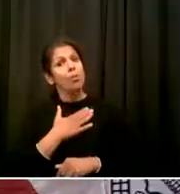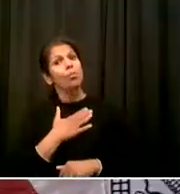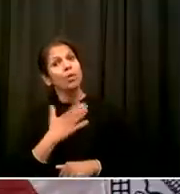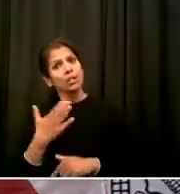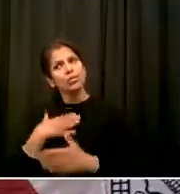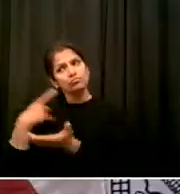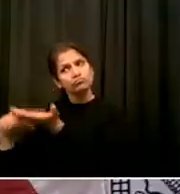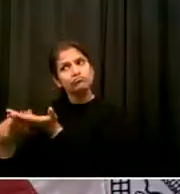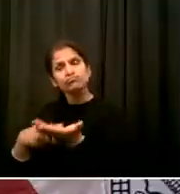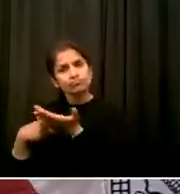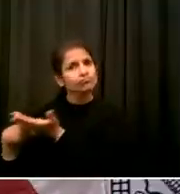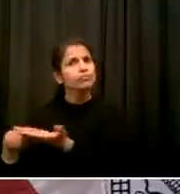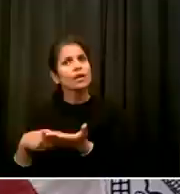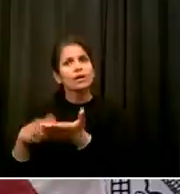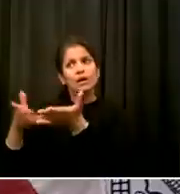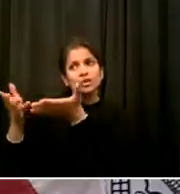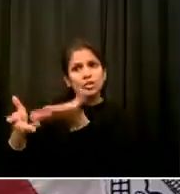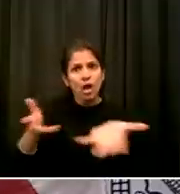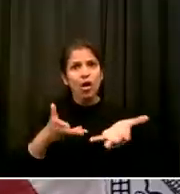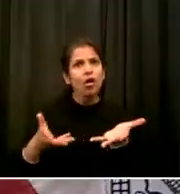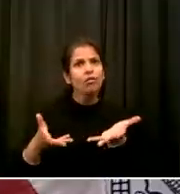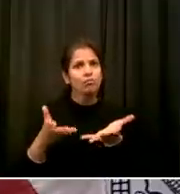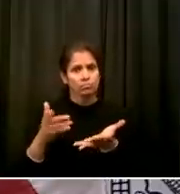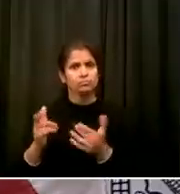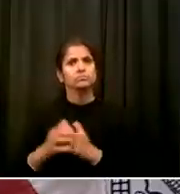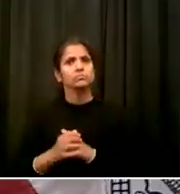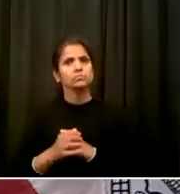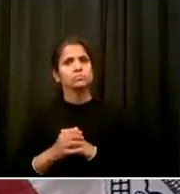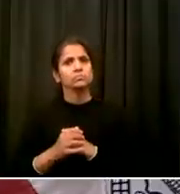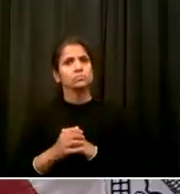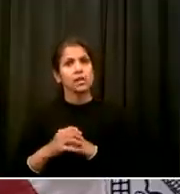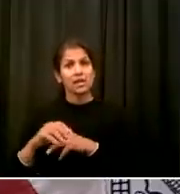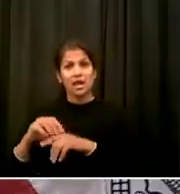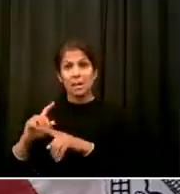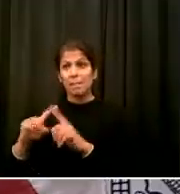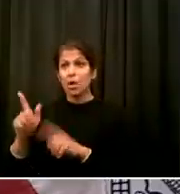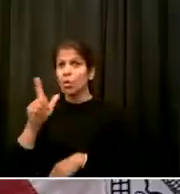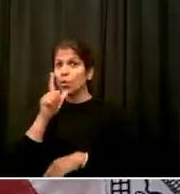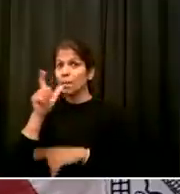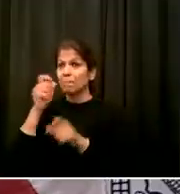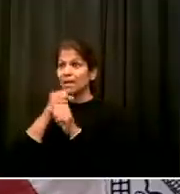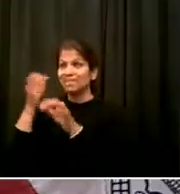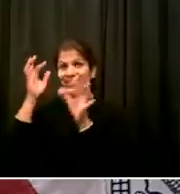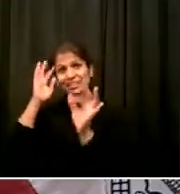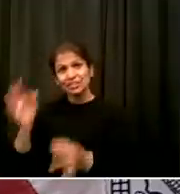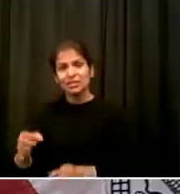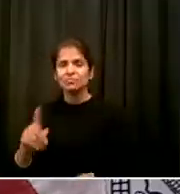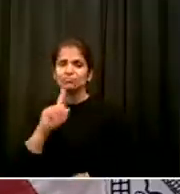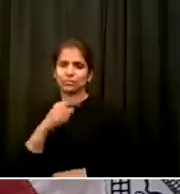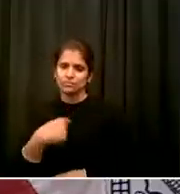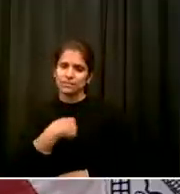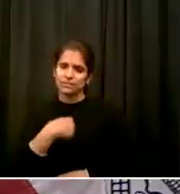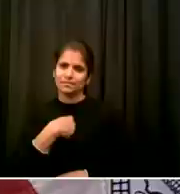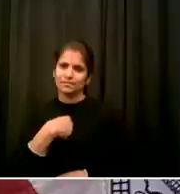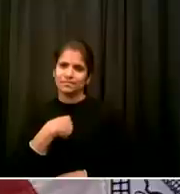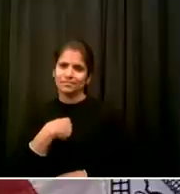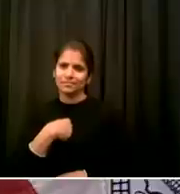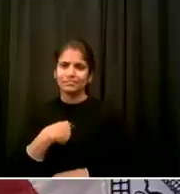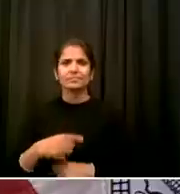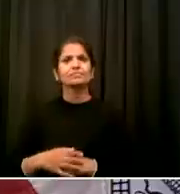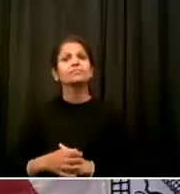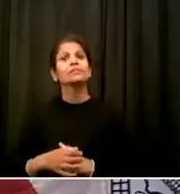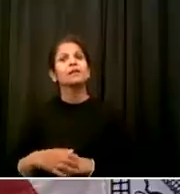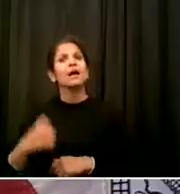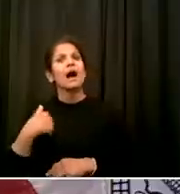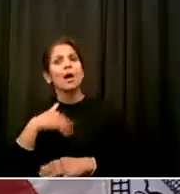do believe in my heart Parents are very worried about the safety of their kids Profoundly concerned about the safety of their kids I